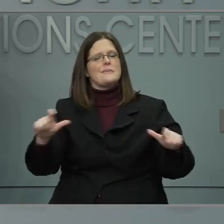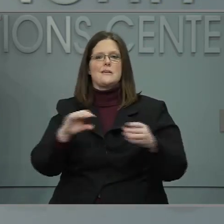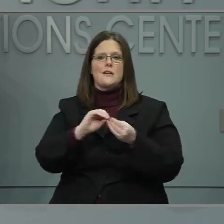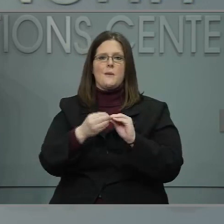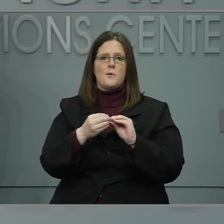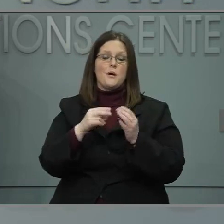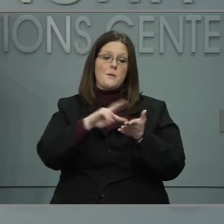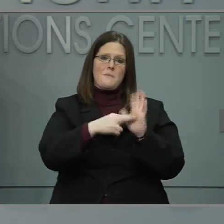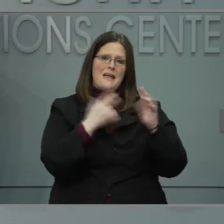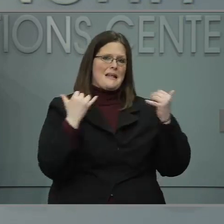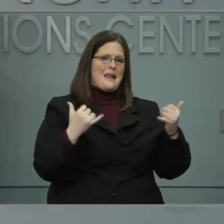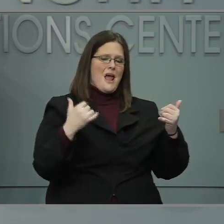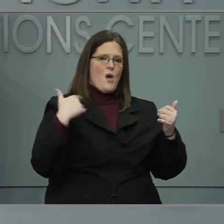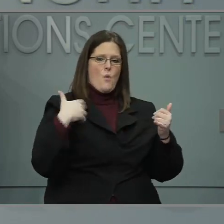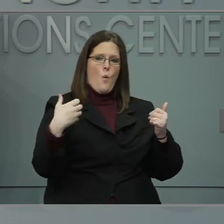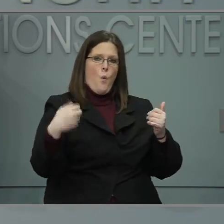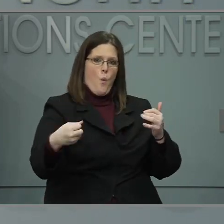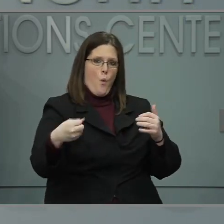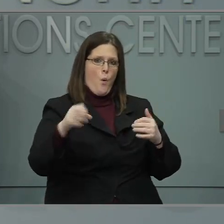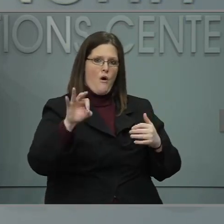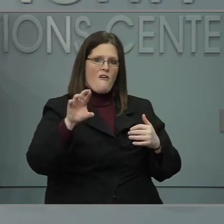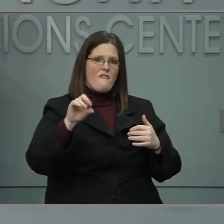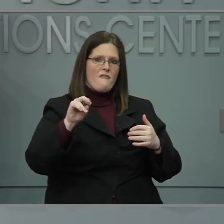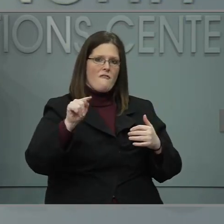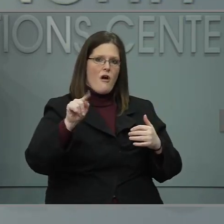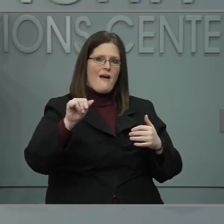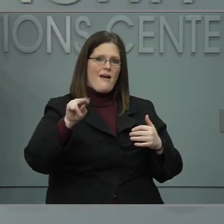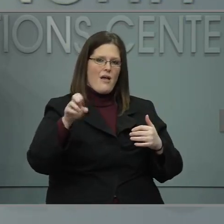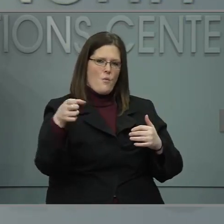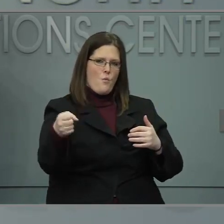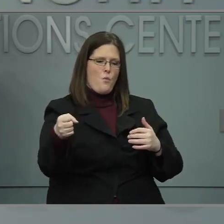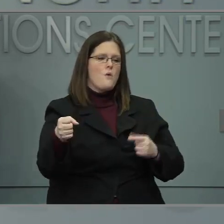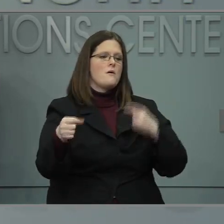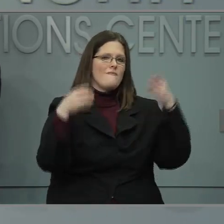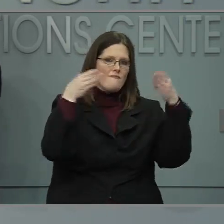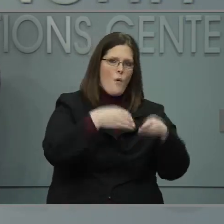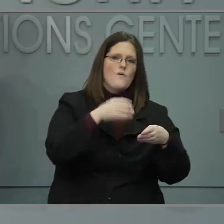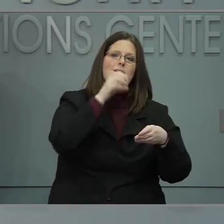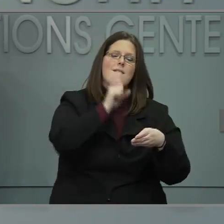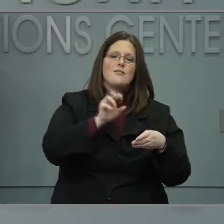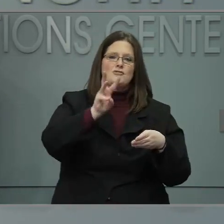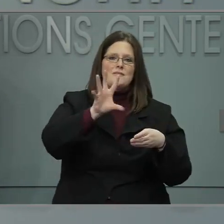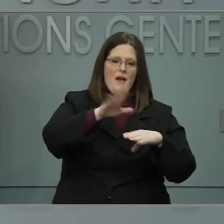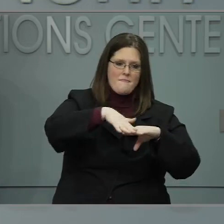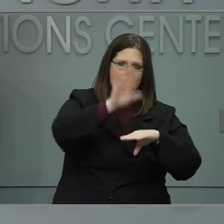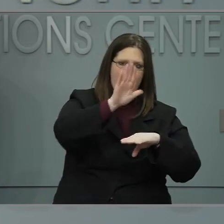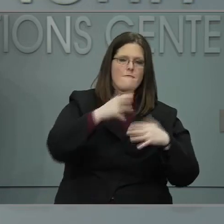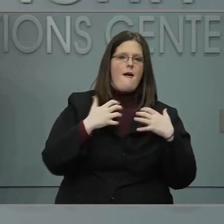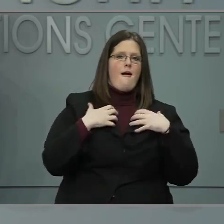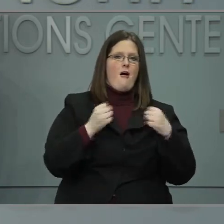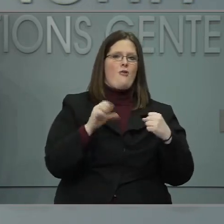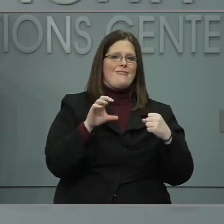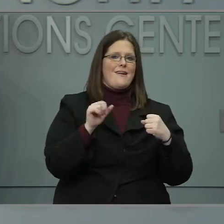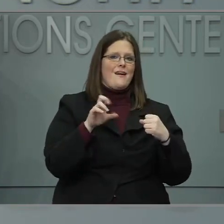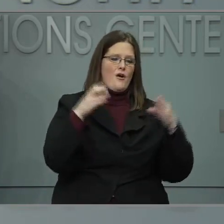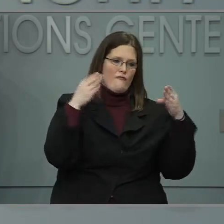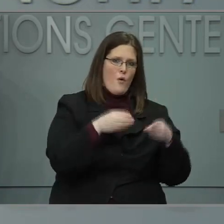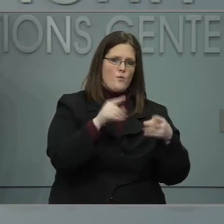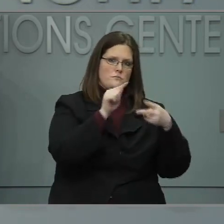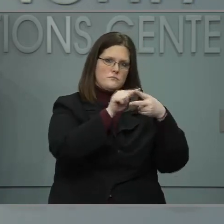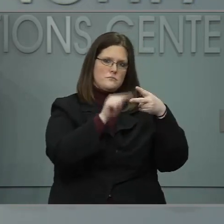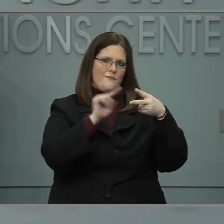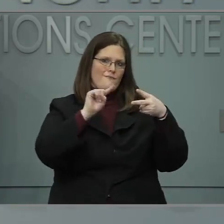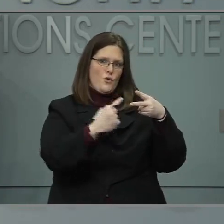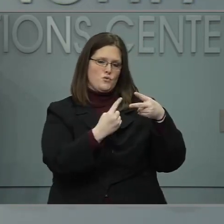vaccinating people 65 and over along with health care workers. It's important to get those shots in arms and that there are thousands